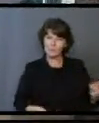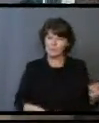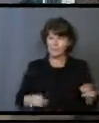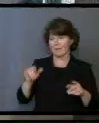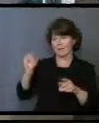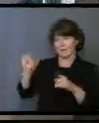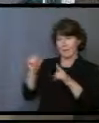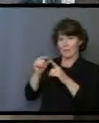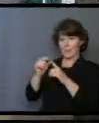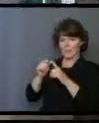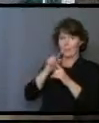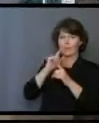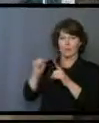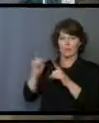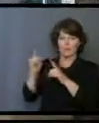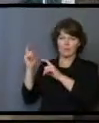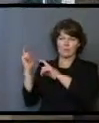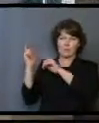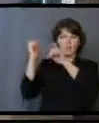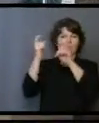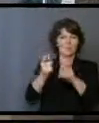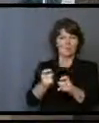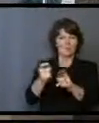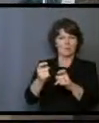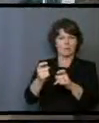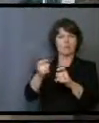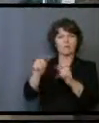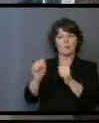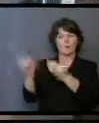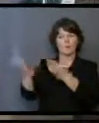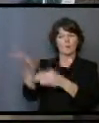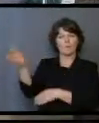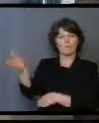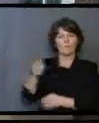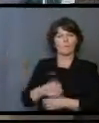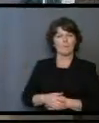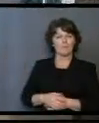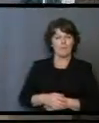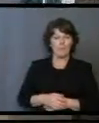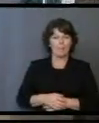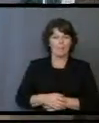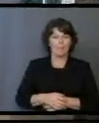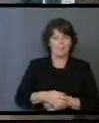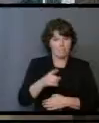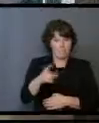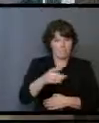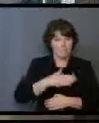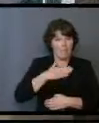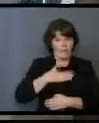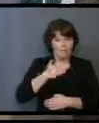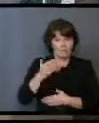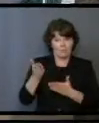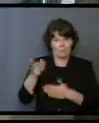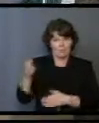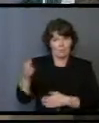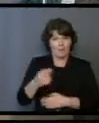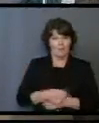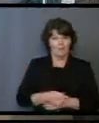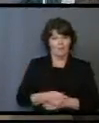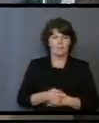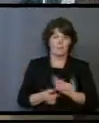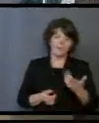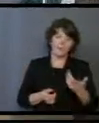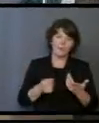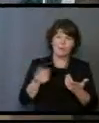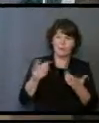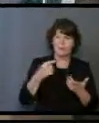equipment that God gives you with which to serve Him. Are you glad to serve? Or do you